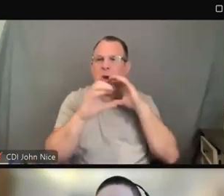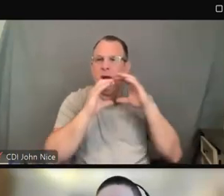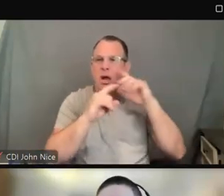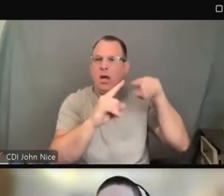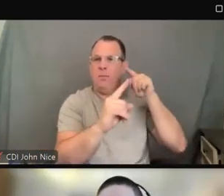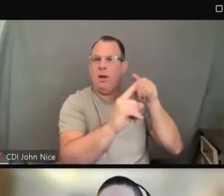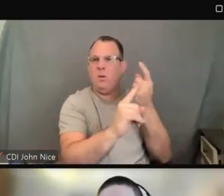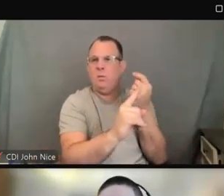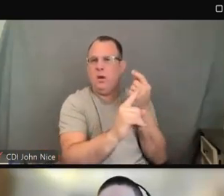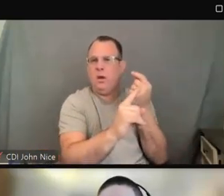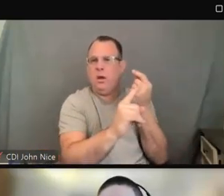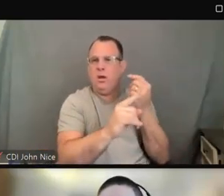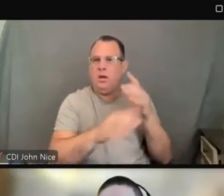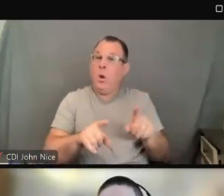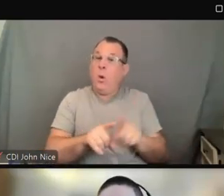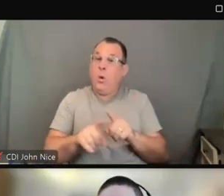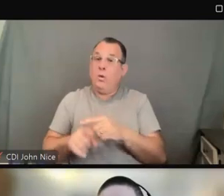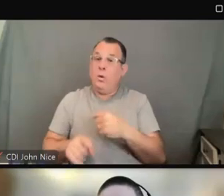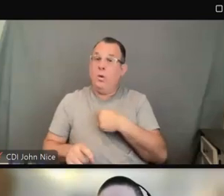person's normal method of communication.